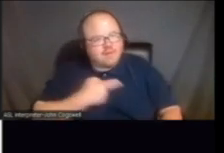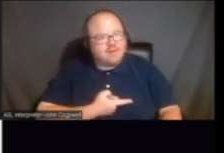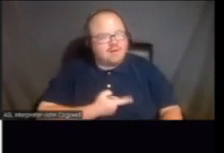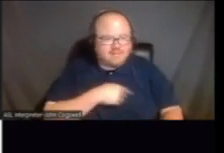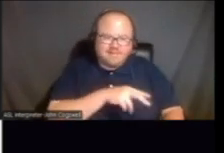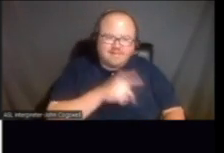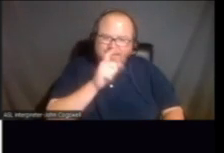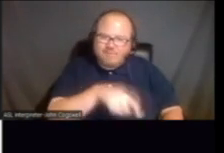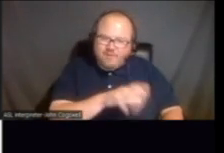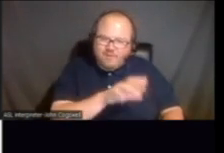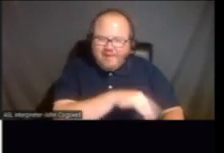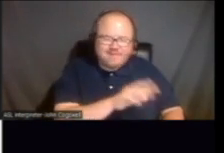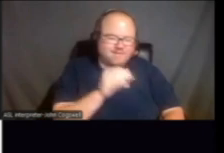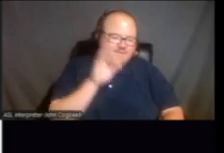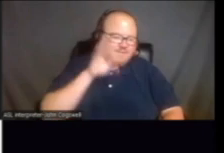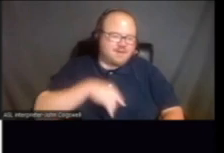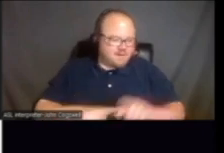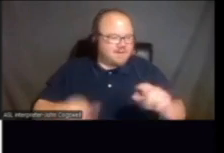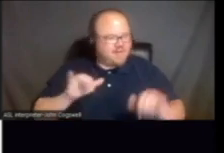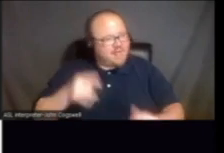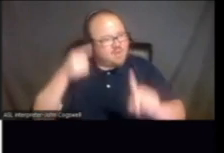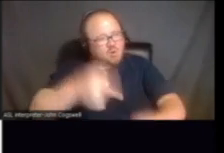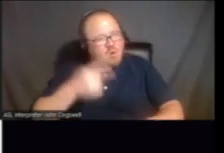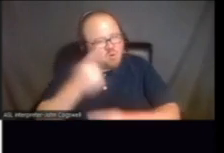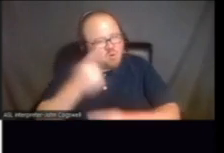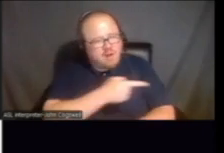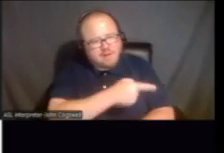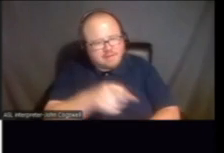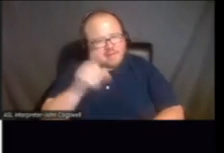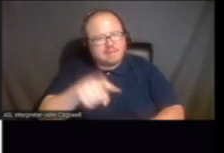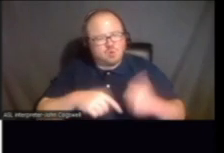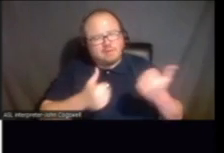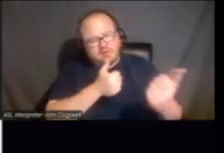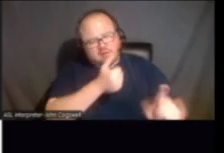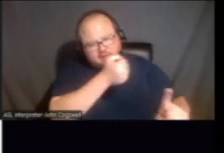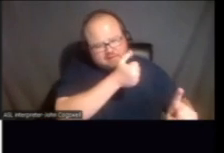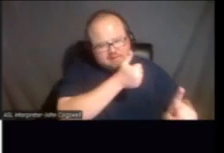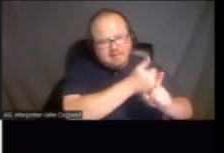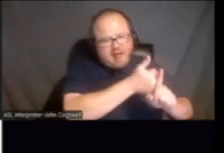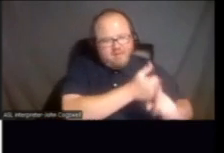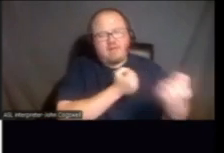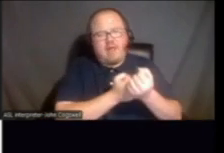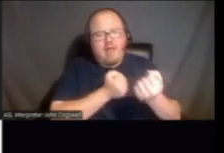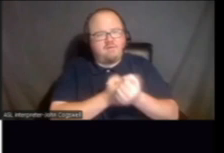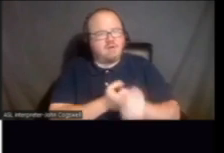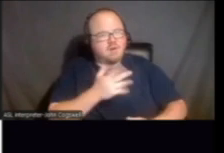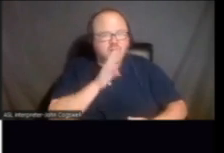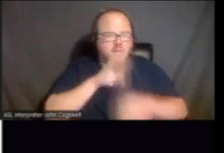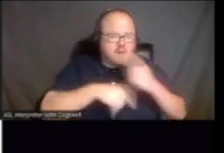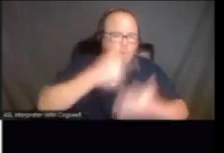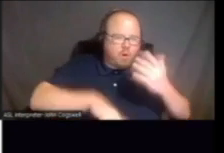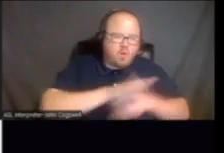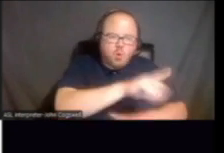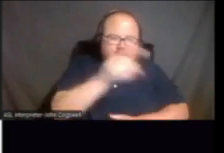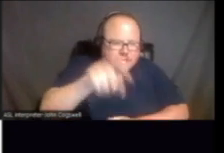that's not supposed to work like that, but, but that's the goal, right. That they want, they need to self-advocate and talk about what are their needs? You know,